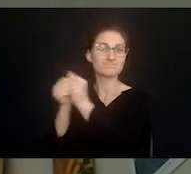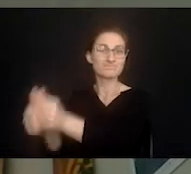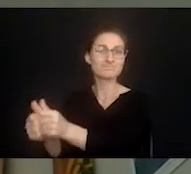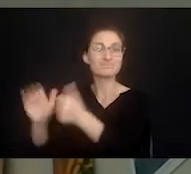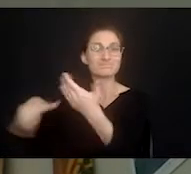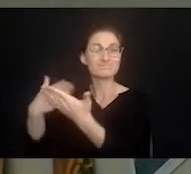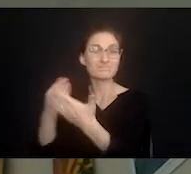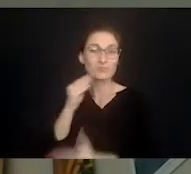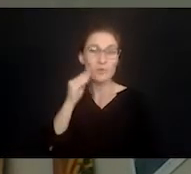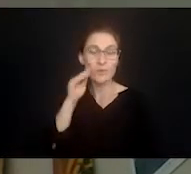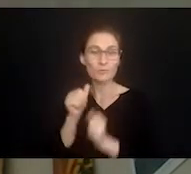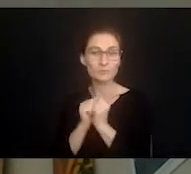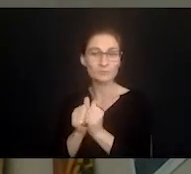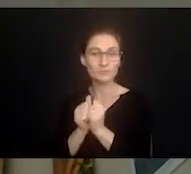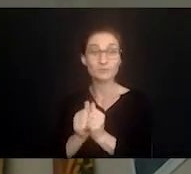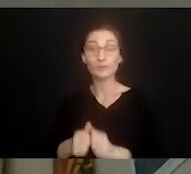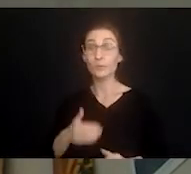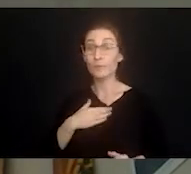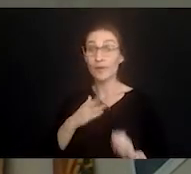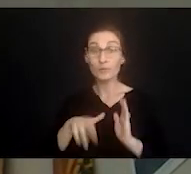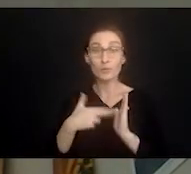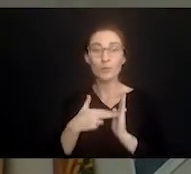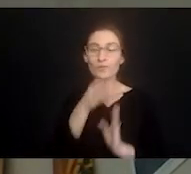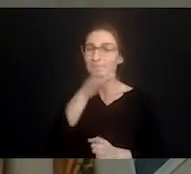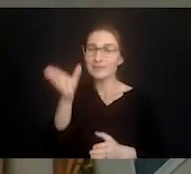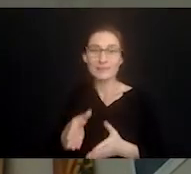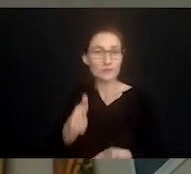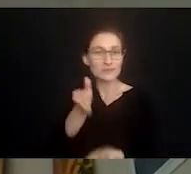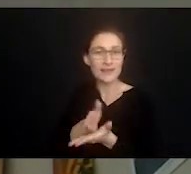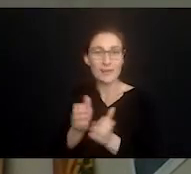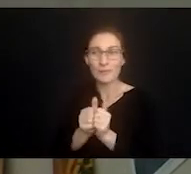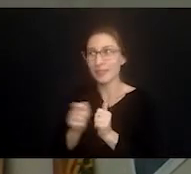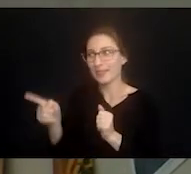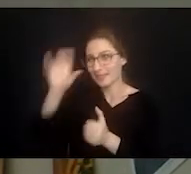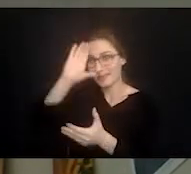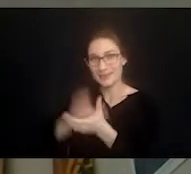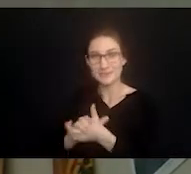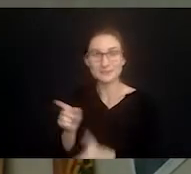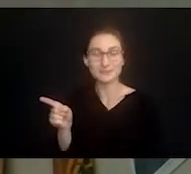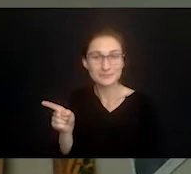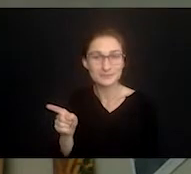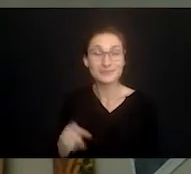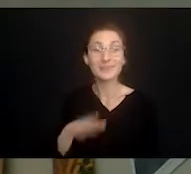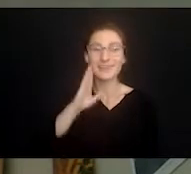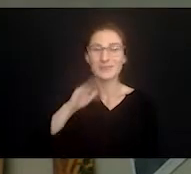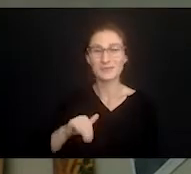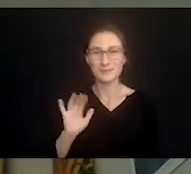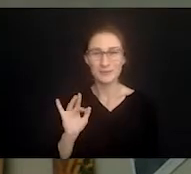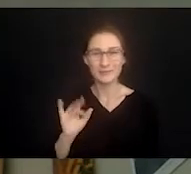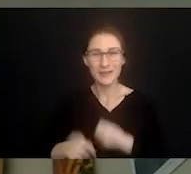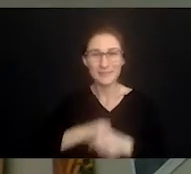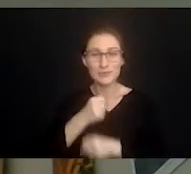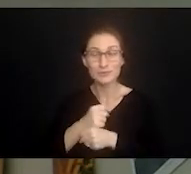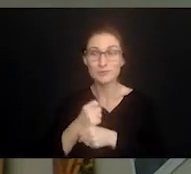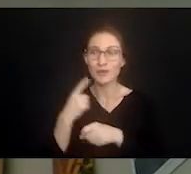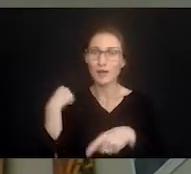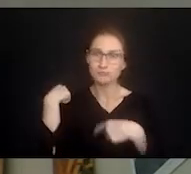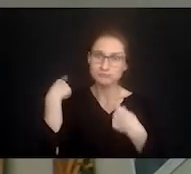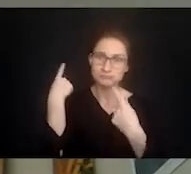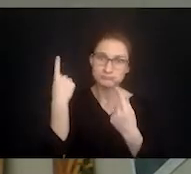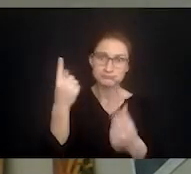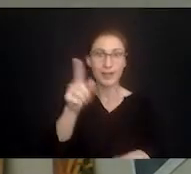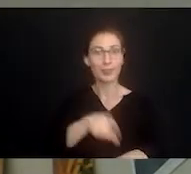wherever I am with him, and my role as a caregiver doesn't stop. Now, I know 25 years that I've been doing it's a long time.